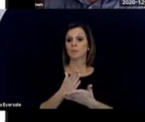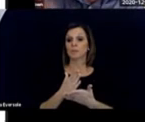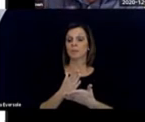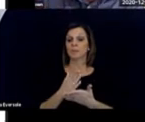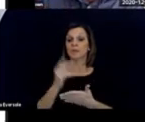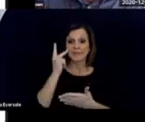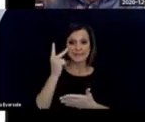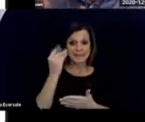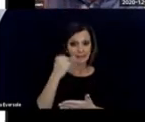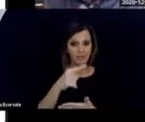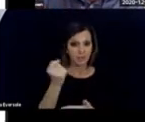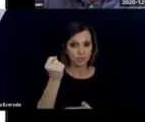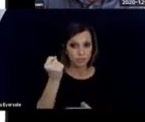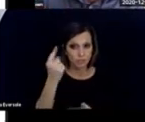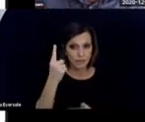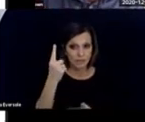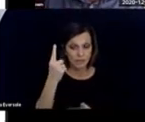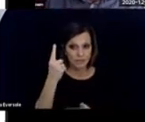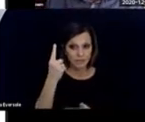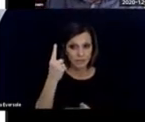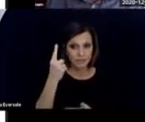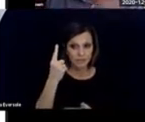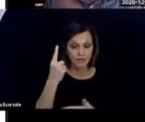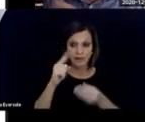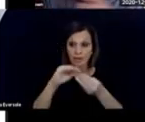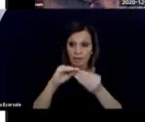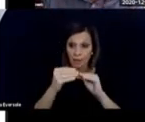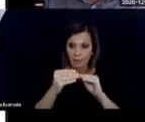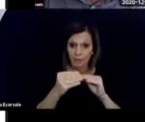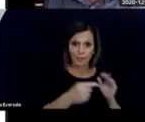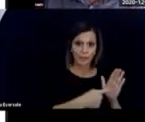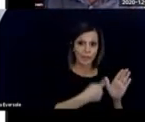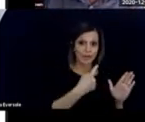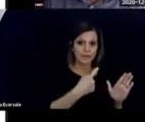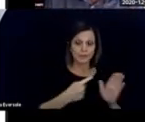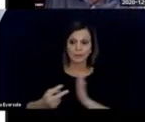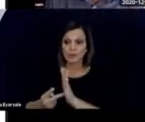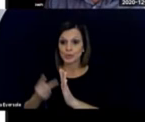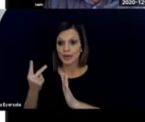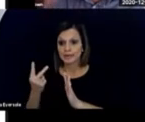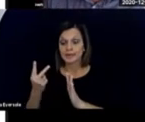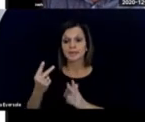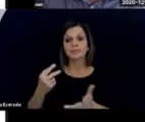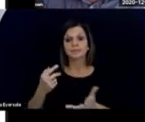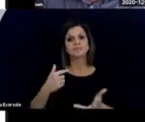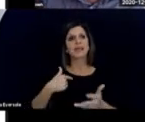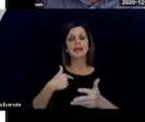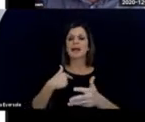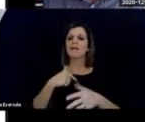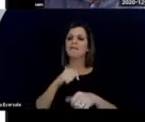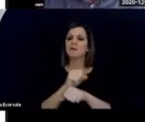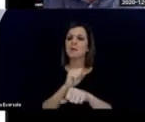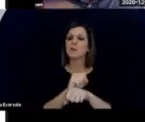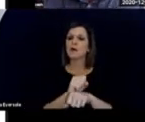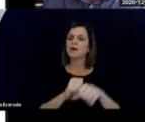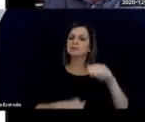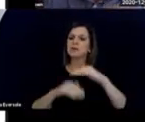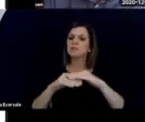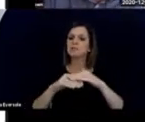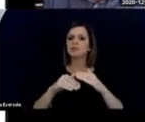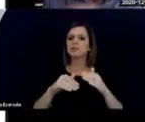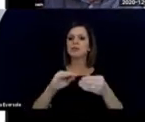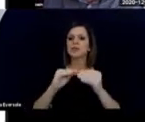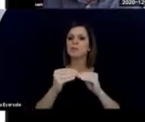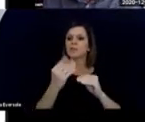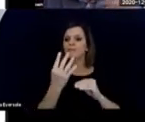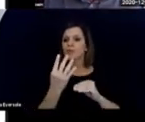understand the number that you're working on. And I've worked up to number four and five in terms of